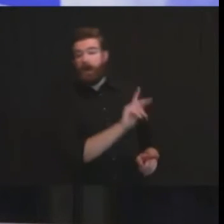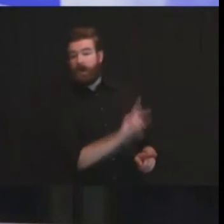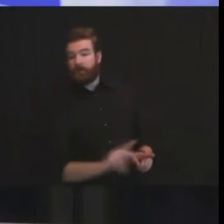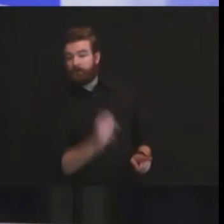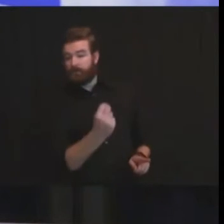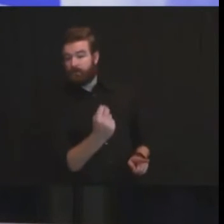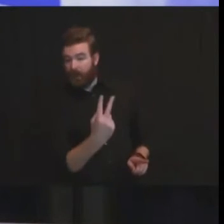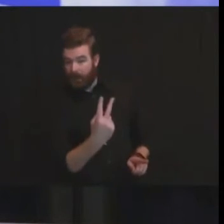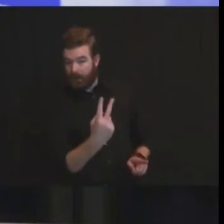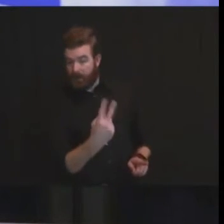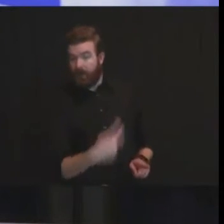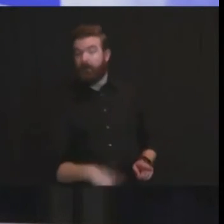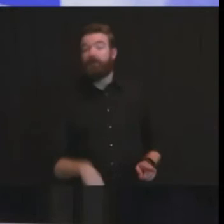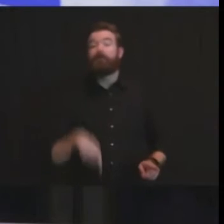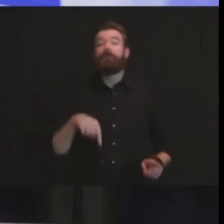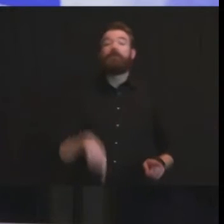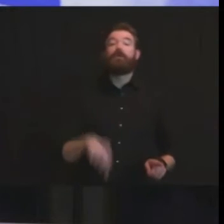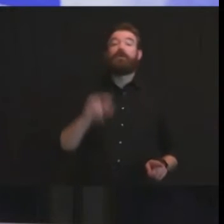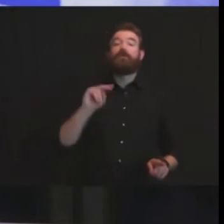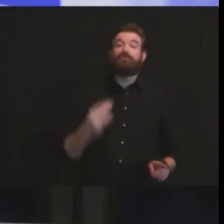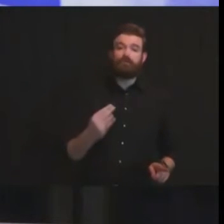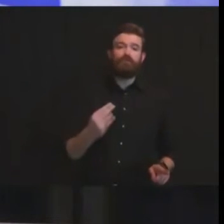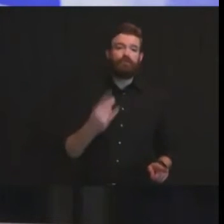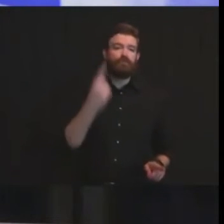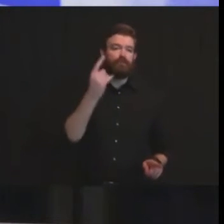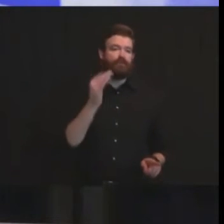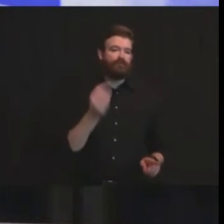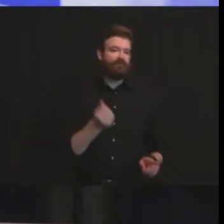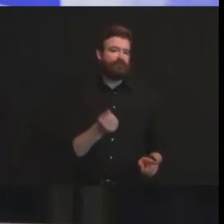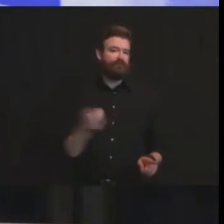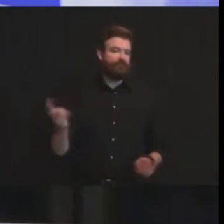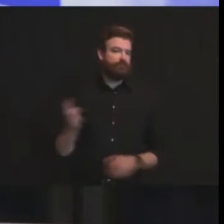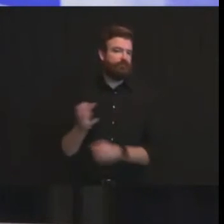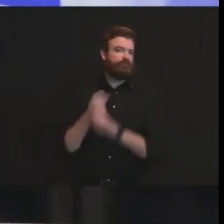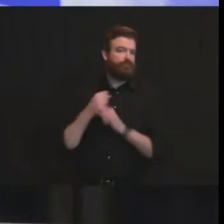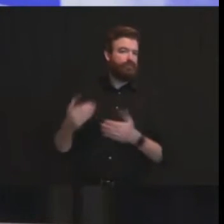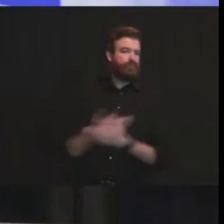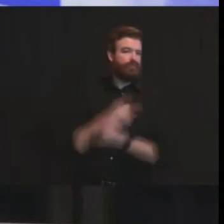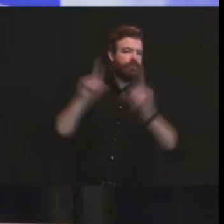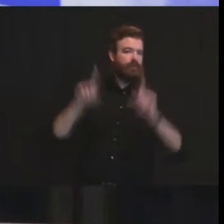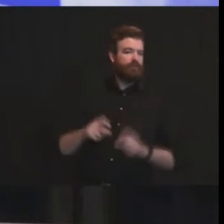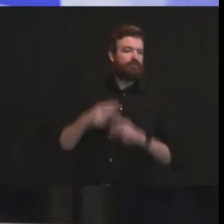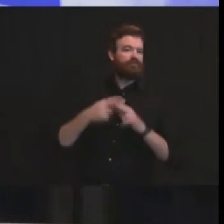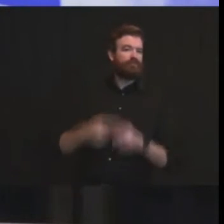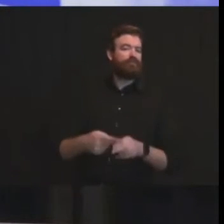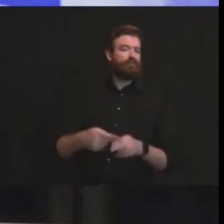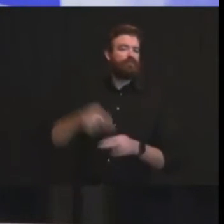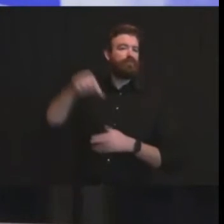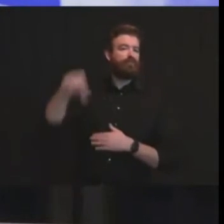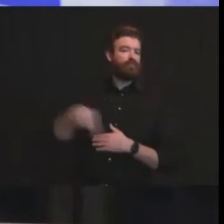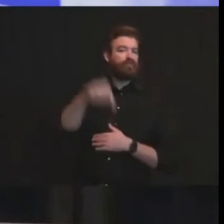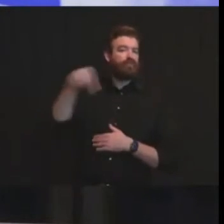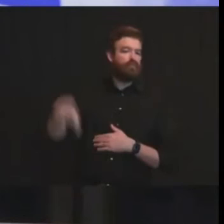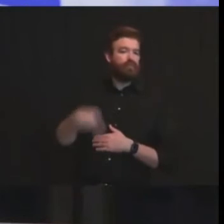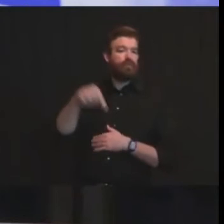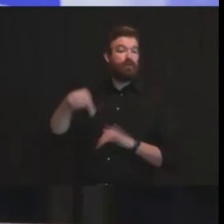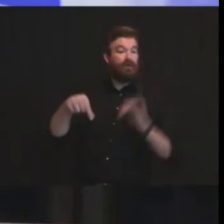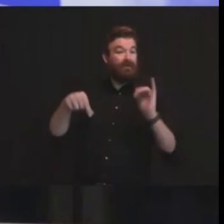receiving the q rapid molecular test which will be used at our state's veterans homes